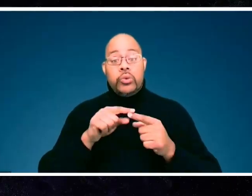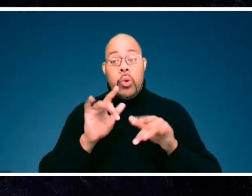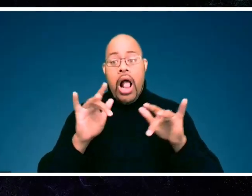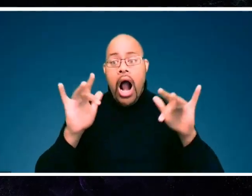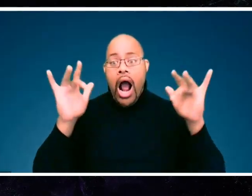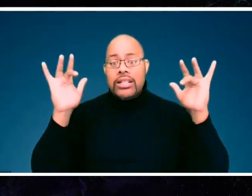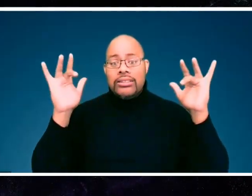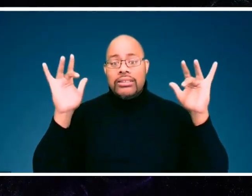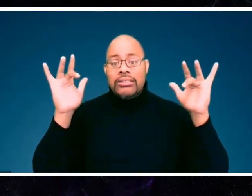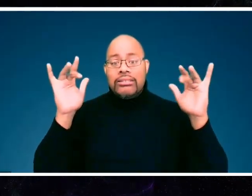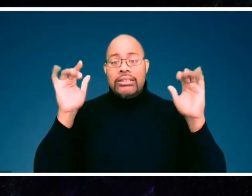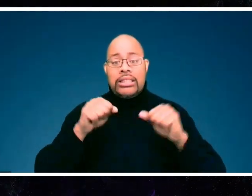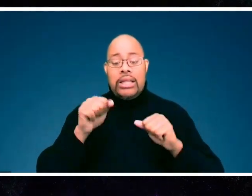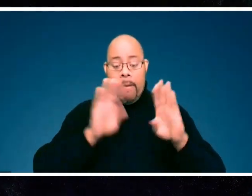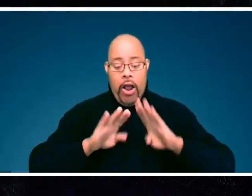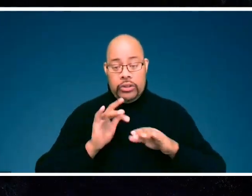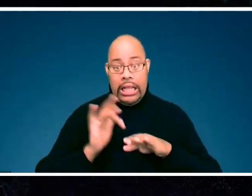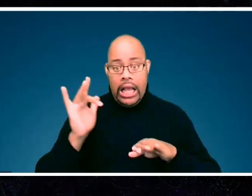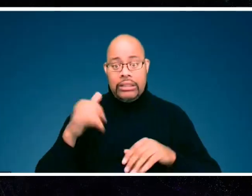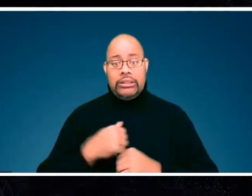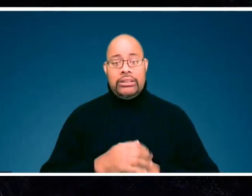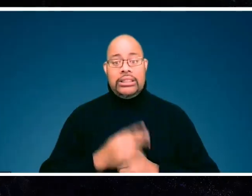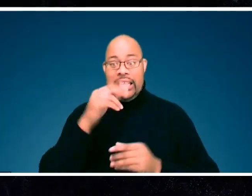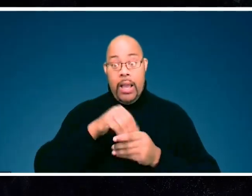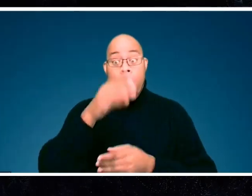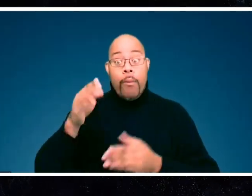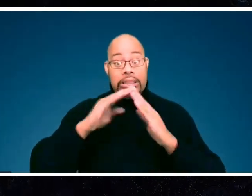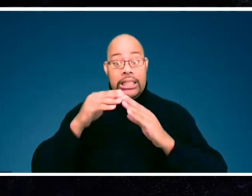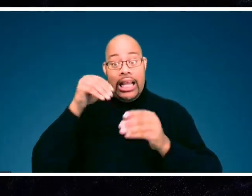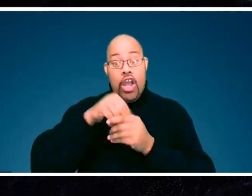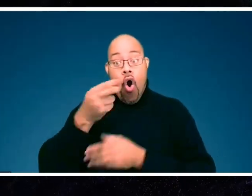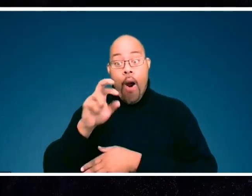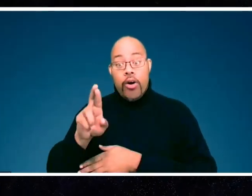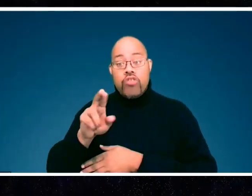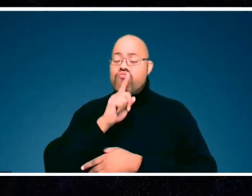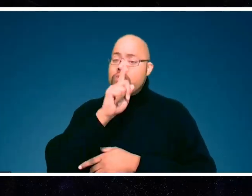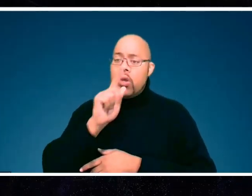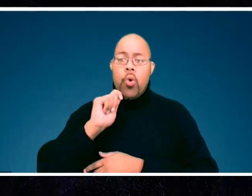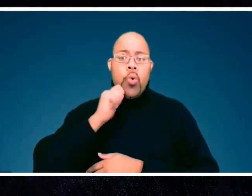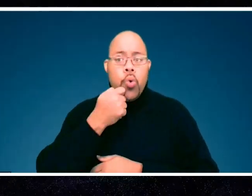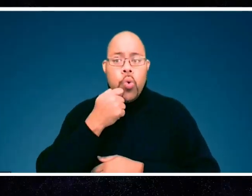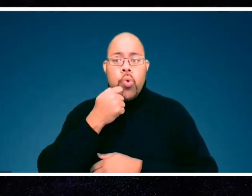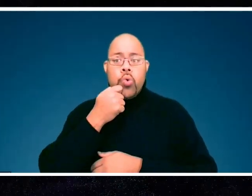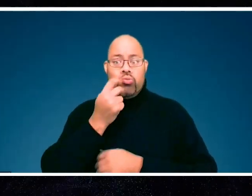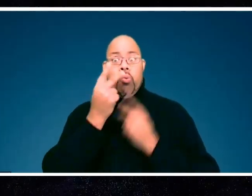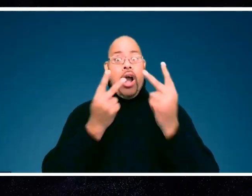They can bioluminesce. I've even seen them here in Baltimore City's Inner Harbor. It's a really cool sight to behold.